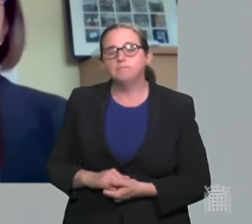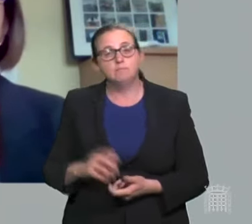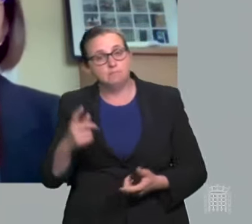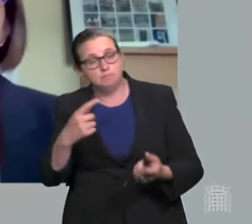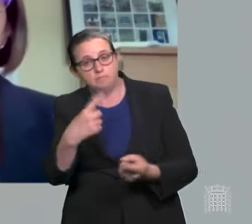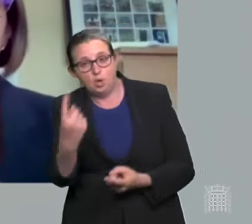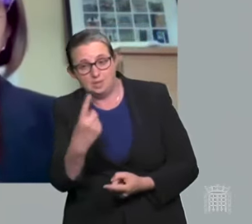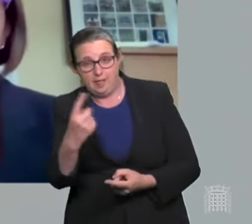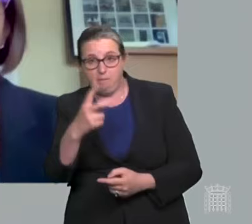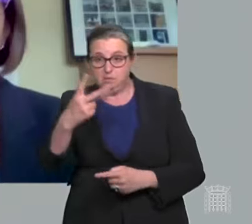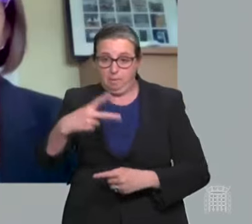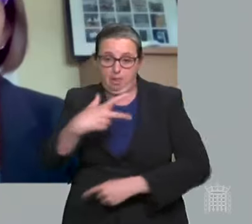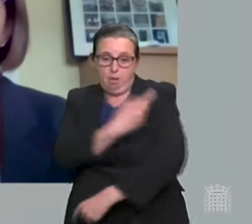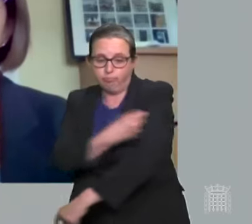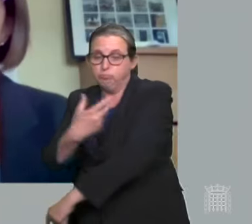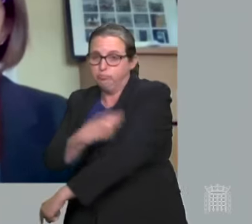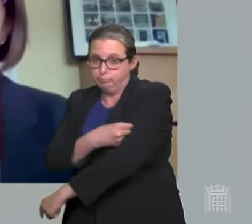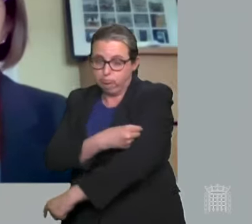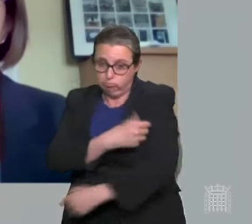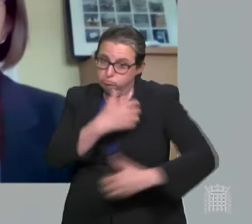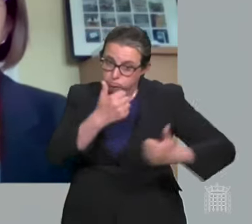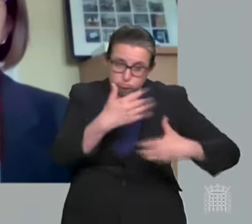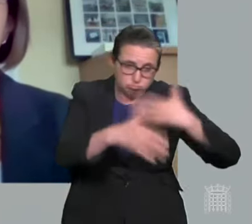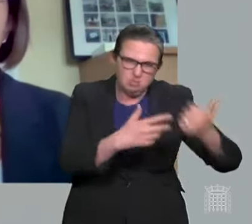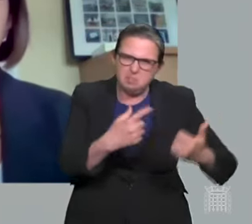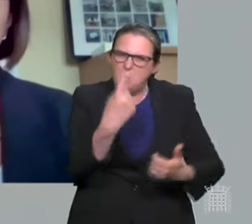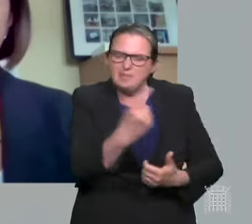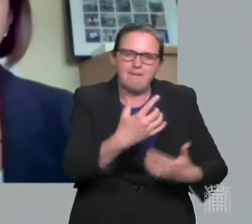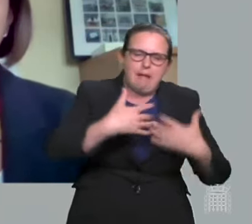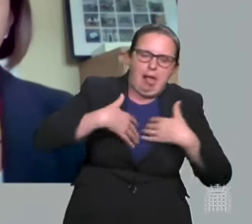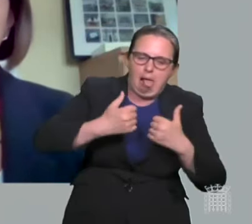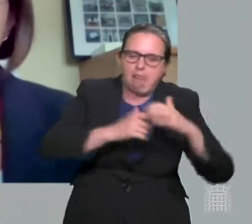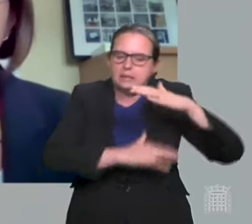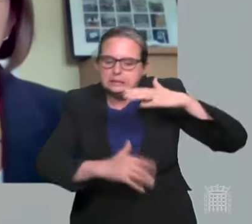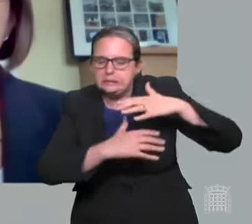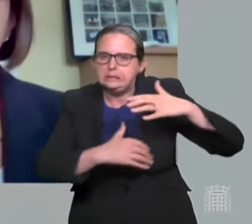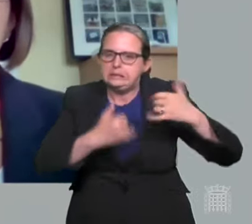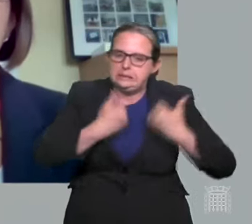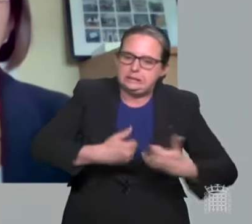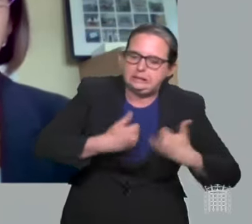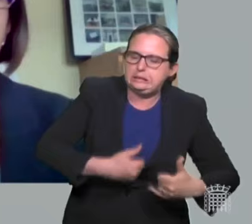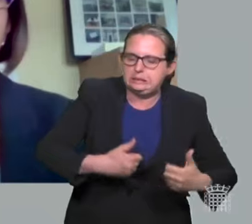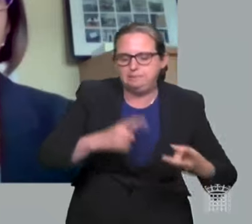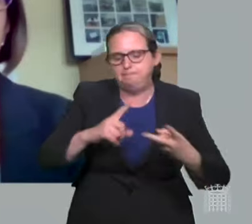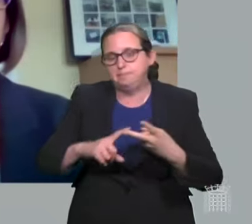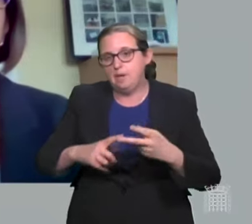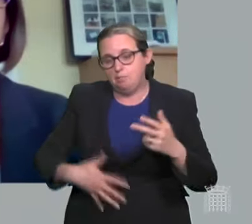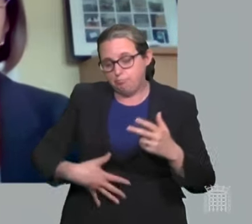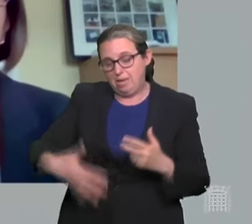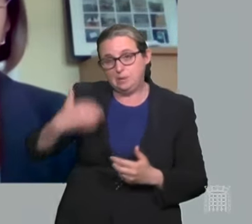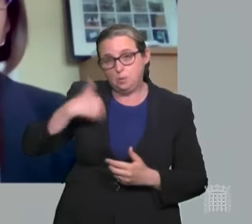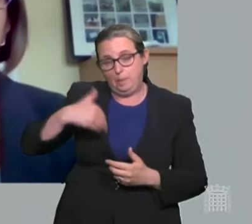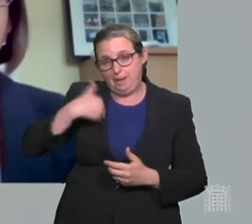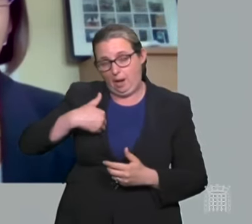provides a much reduced level of protection compared to the rest of the population. He'll also be aware that pregnant women in their third trimester are considered